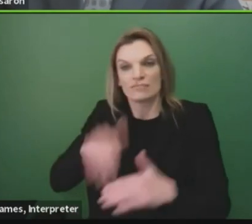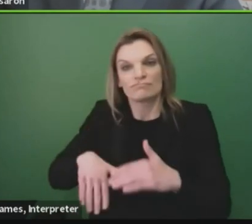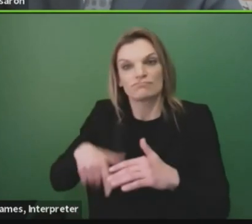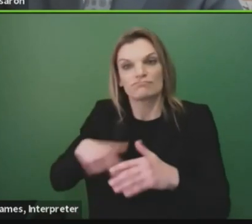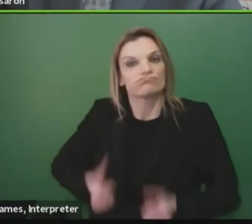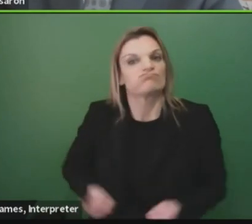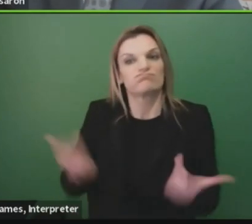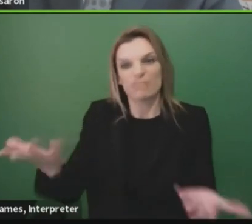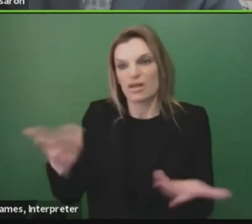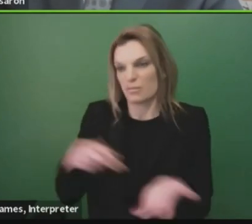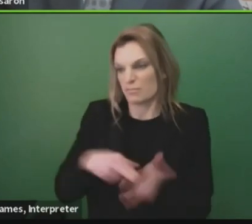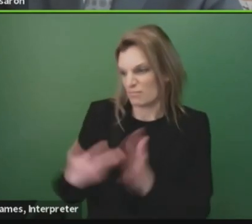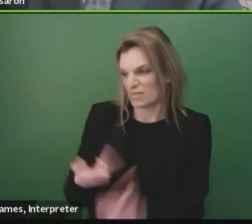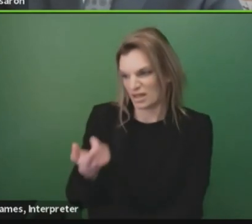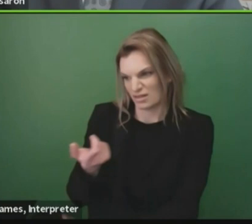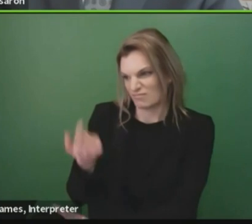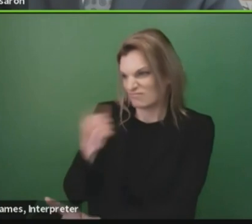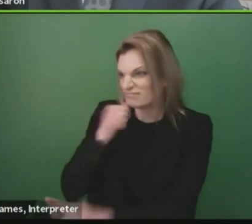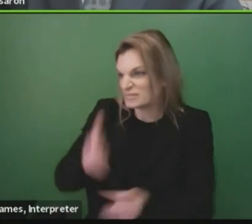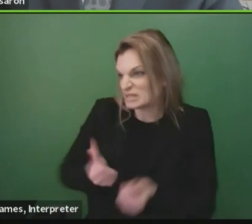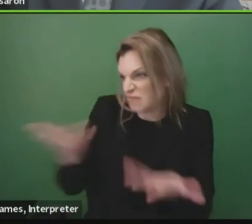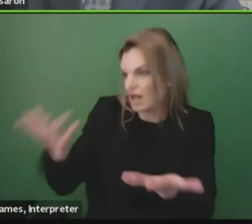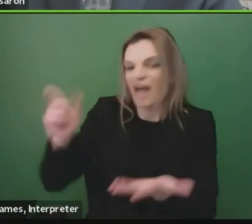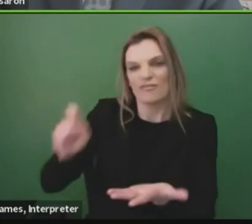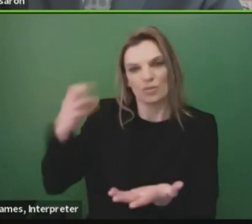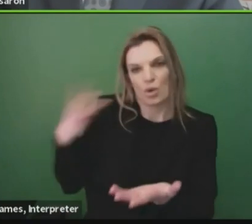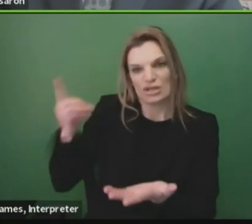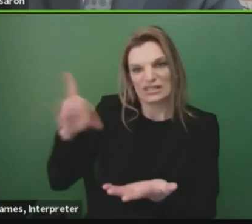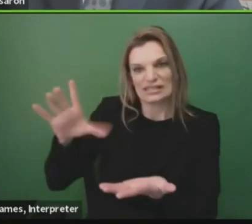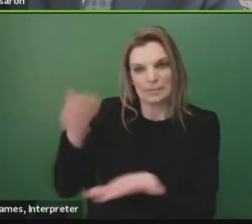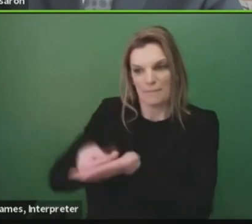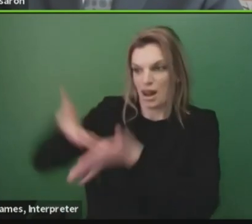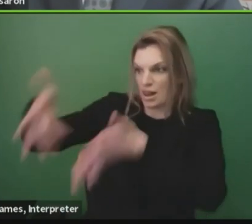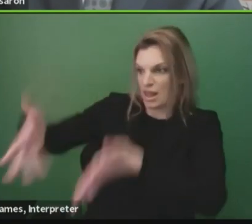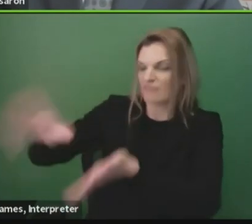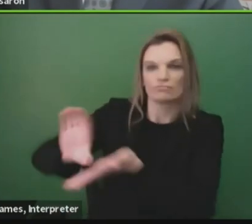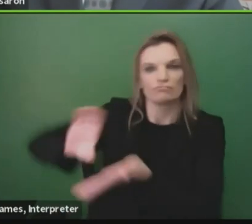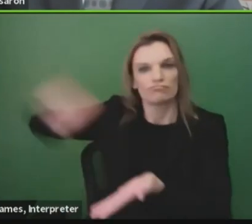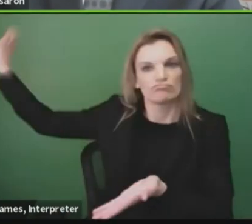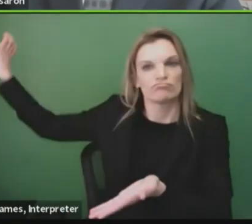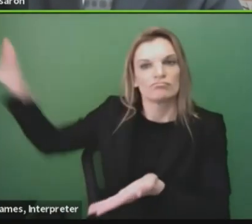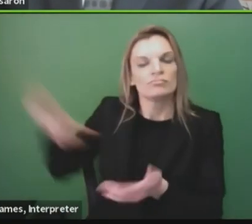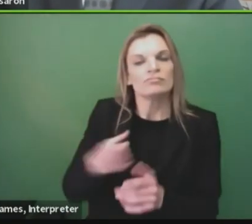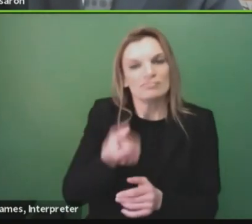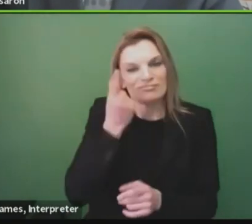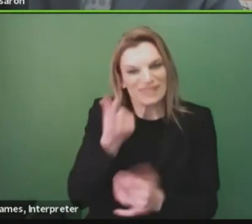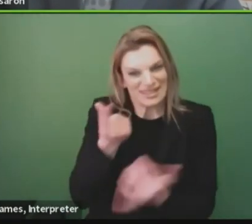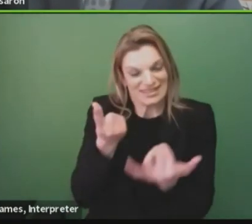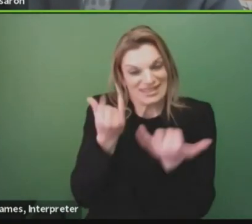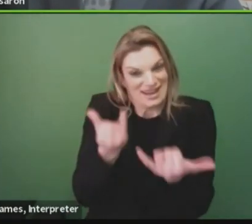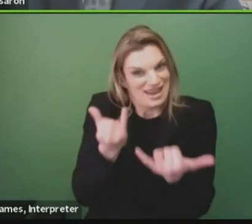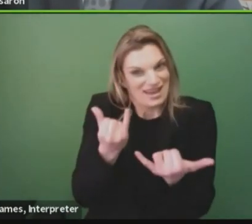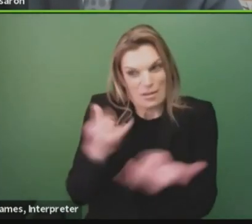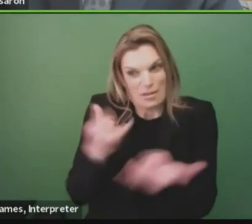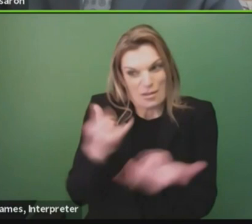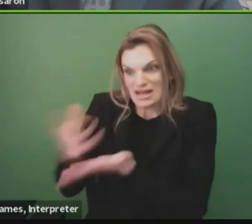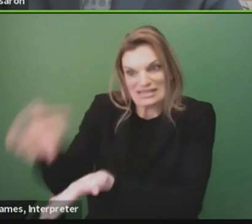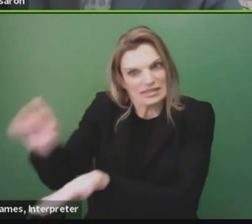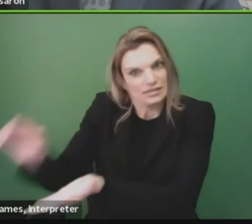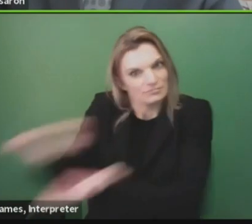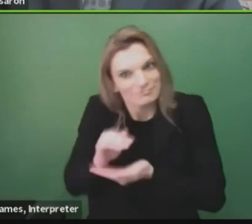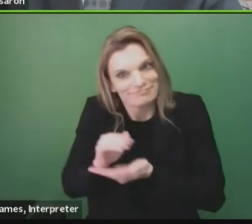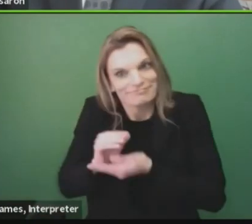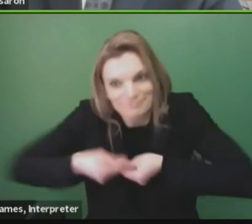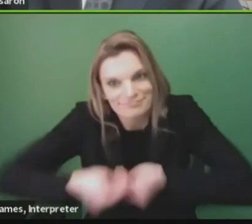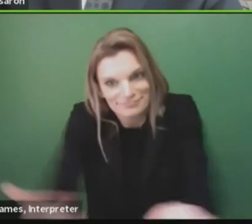send it back to Washington, D.C. And at a time when our residents need this type of support, we need to give it to them rather